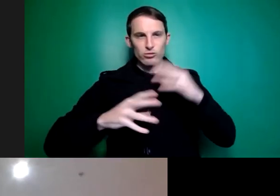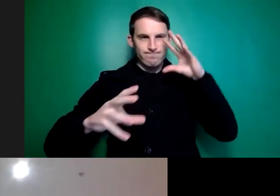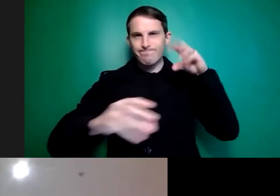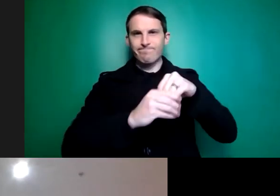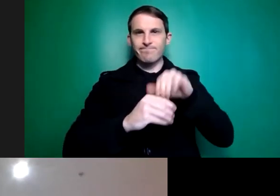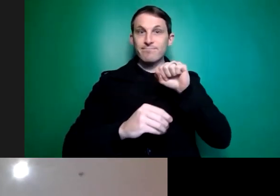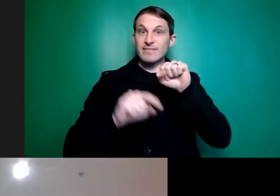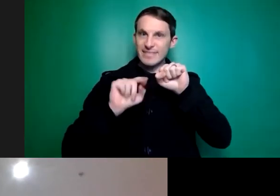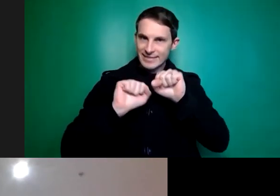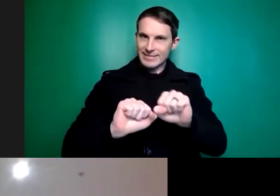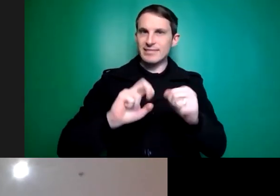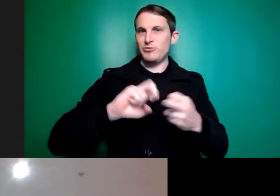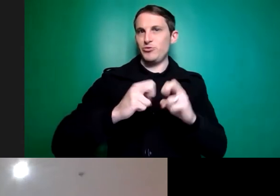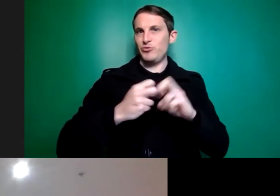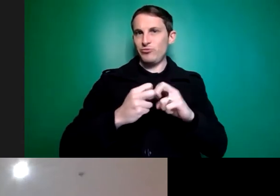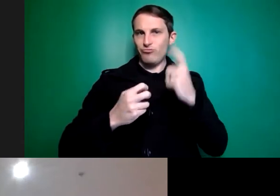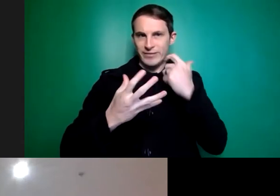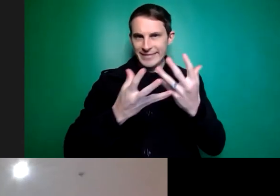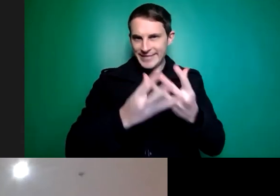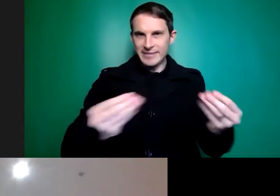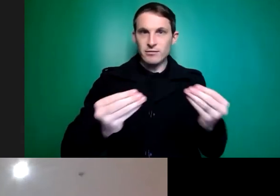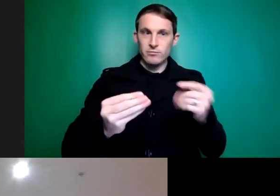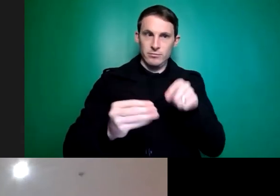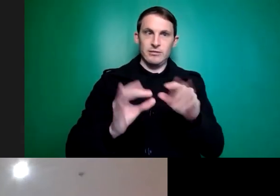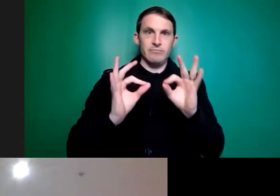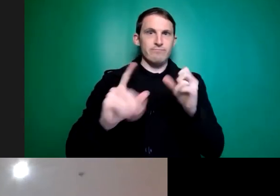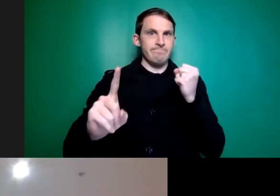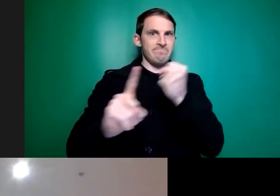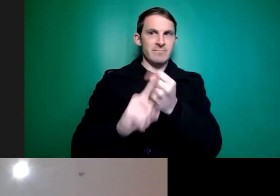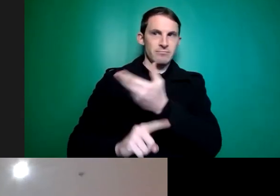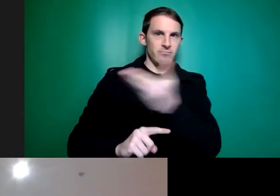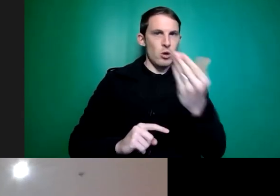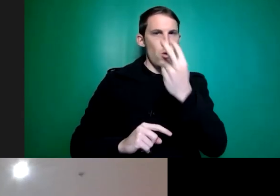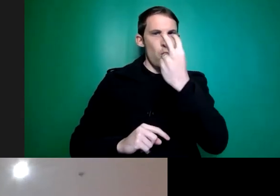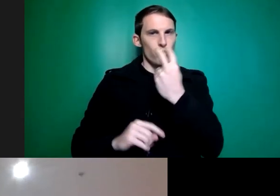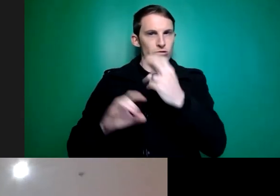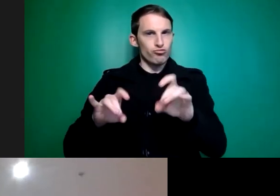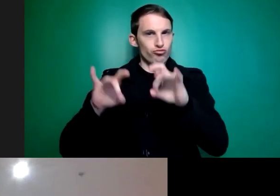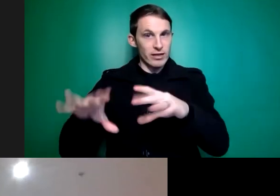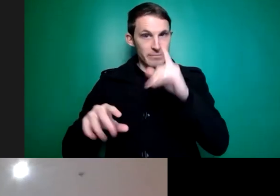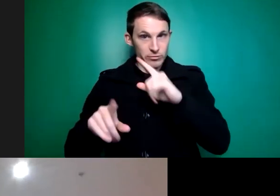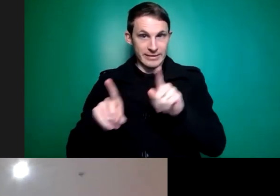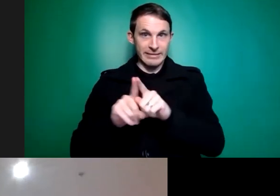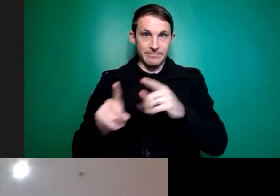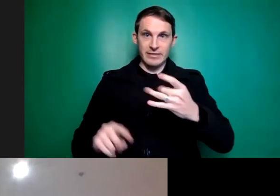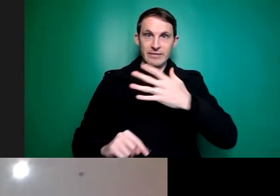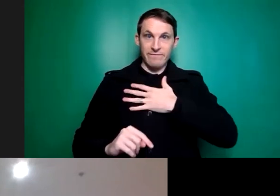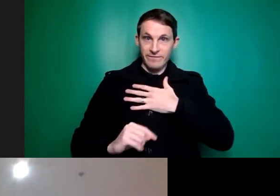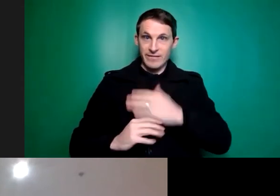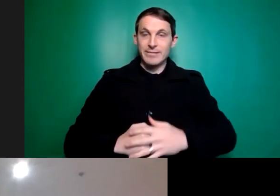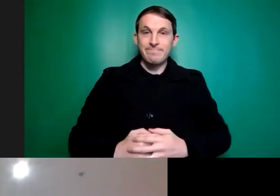that impact on older Australians, of which I now count myself as one, and